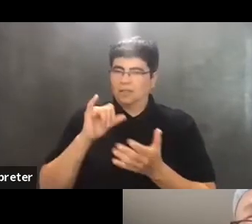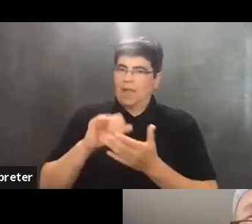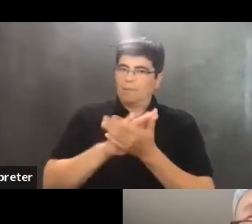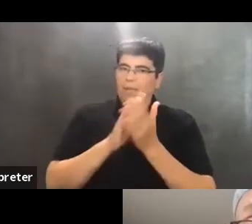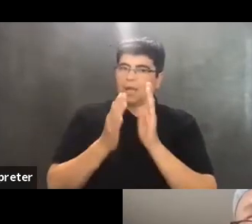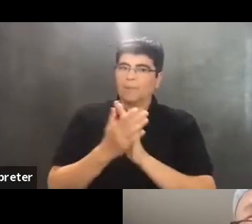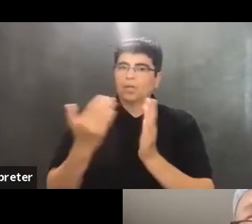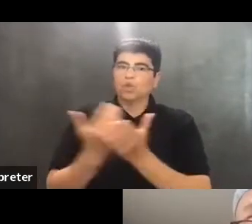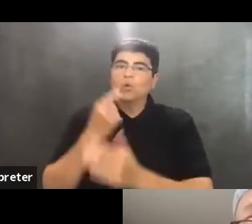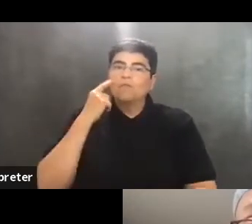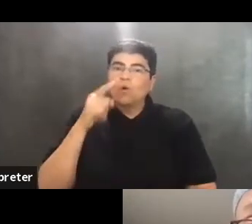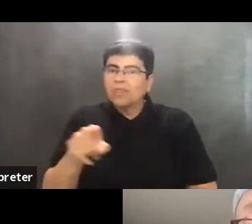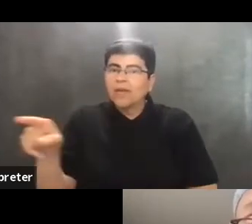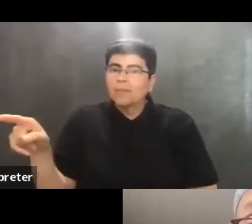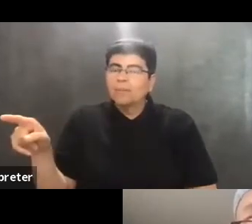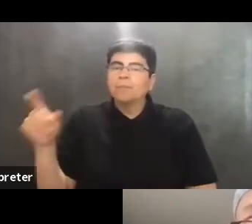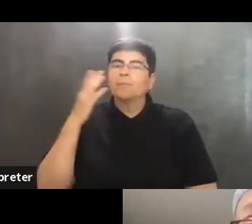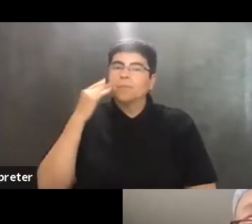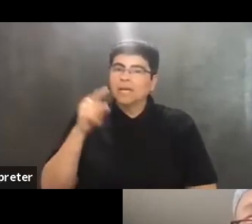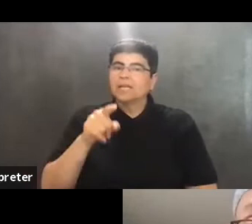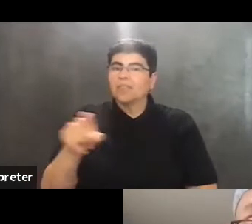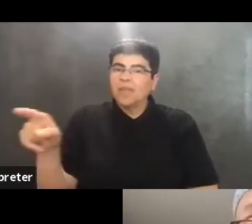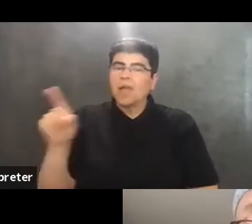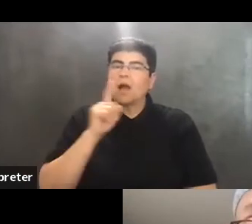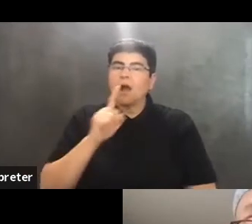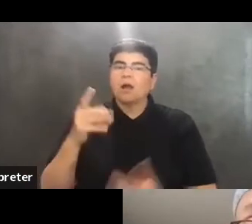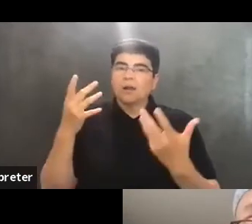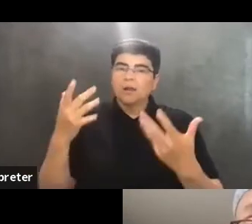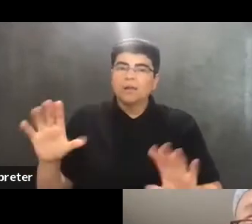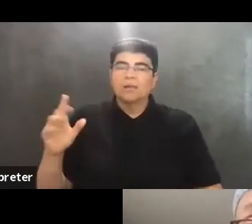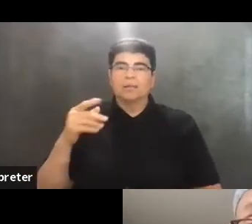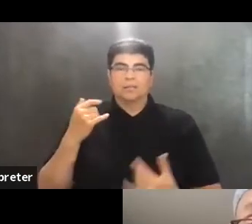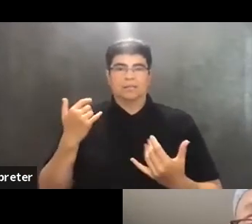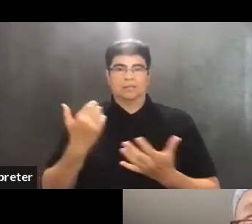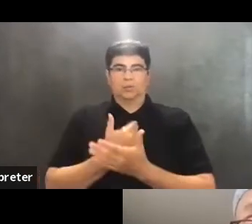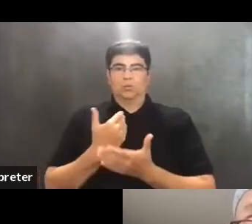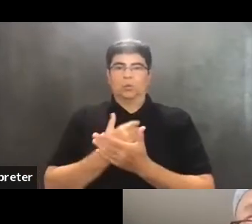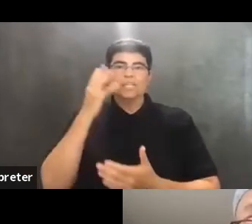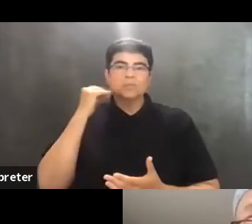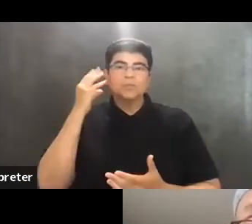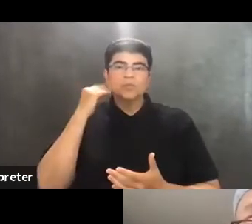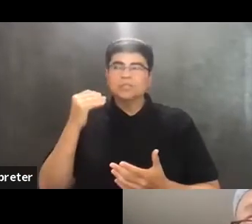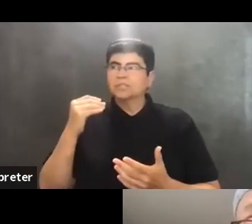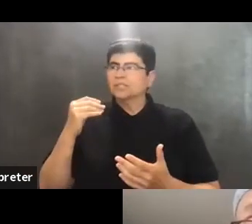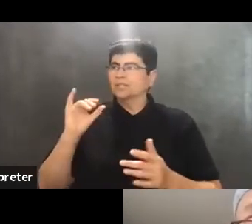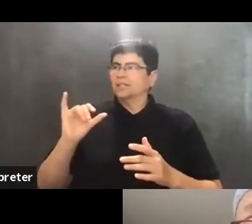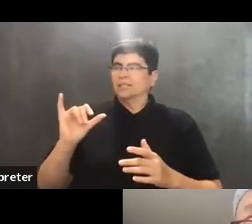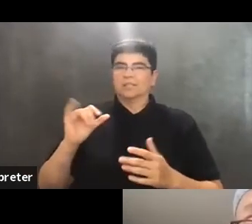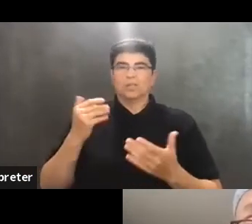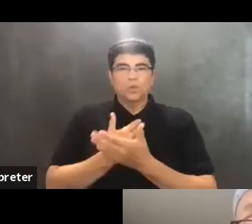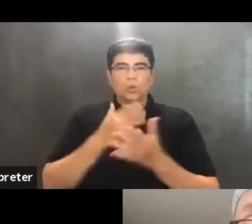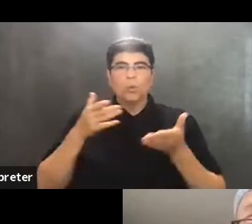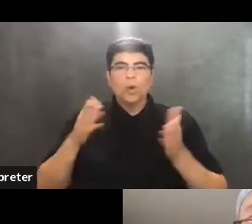new for them because they are experiencing the activity in a new context.